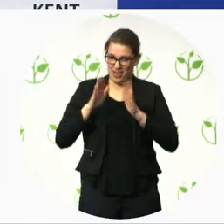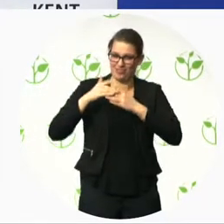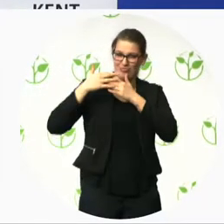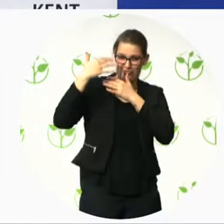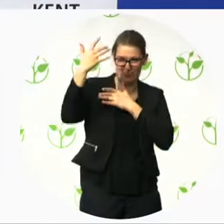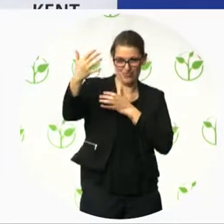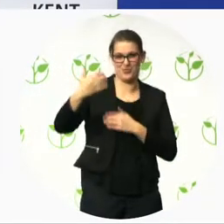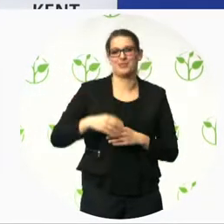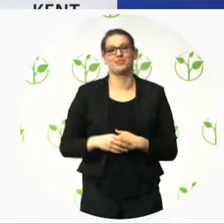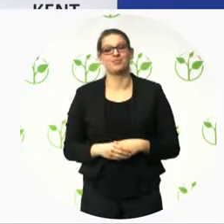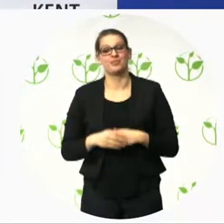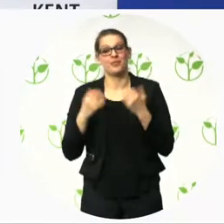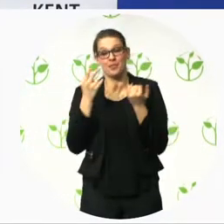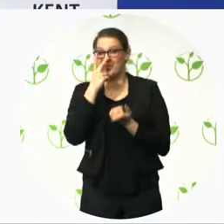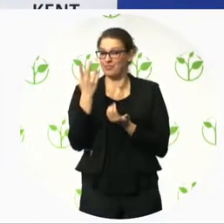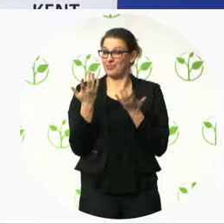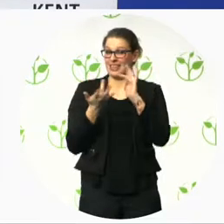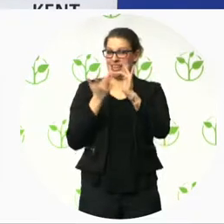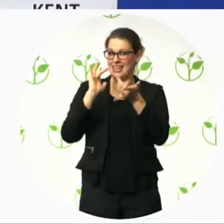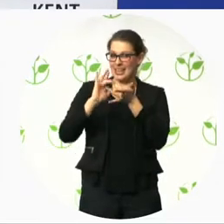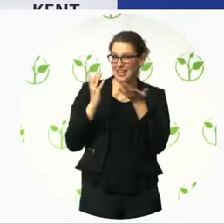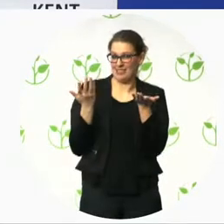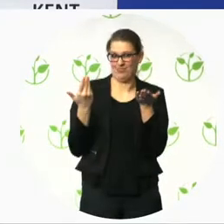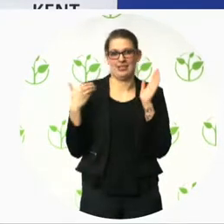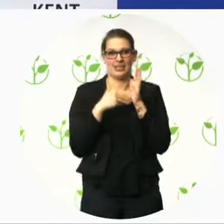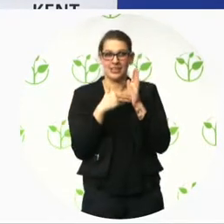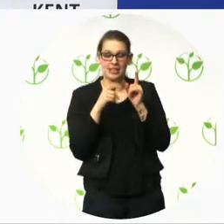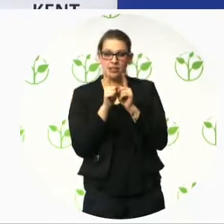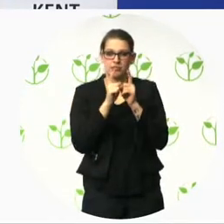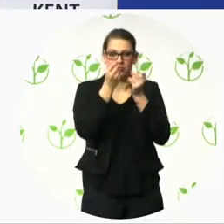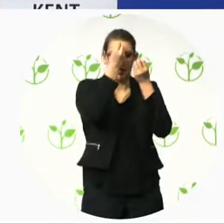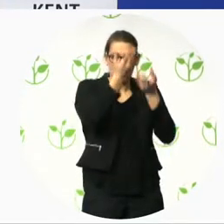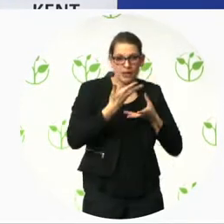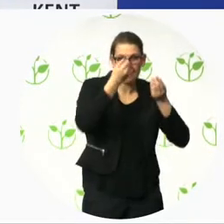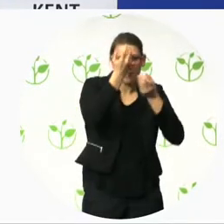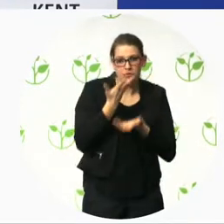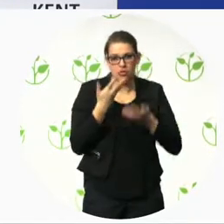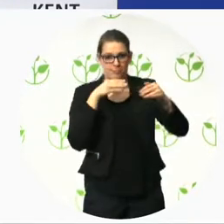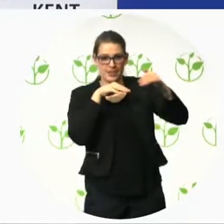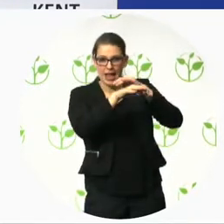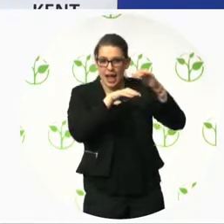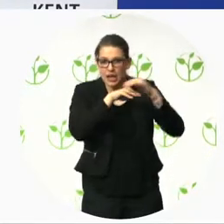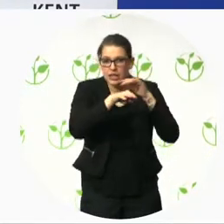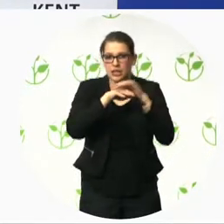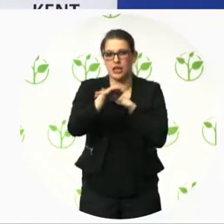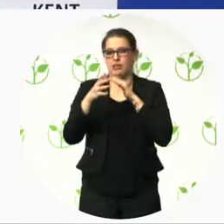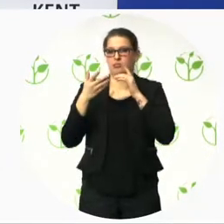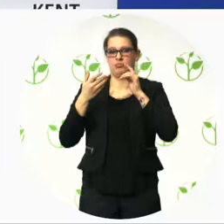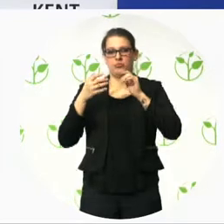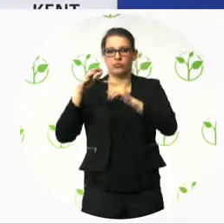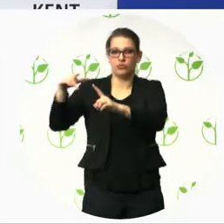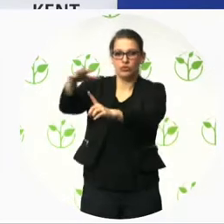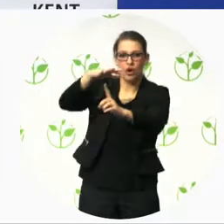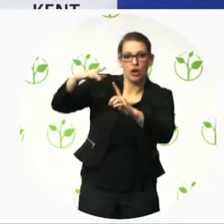and services online, which are important to the public. And the public means everybody. My